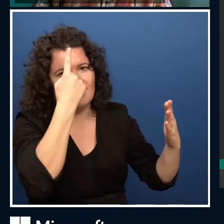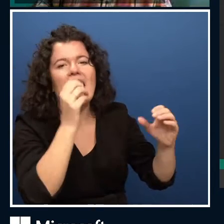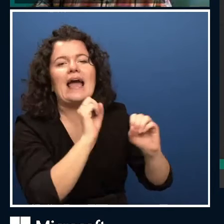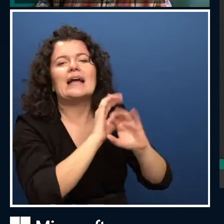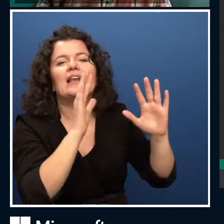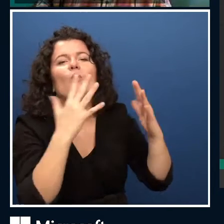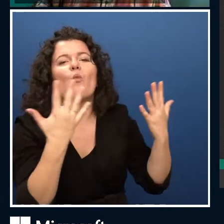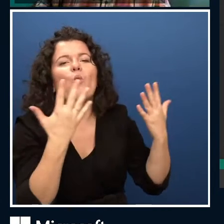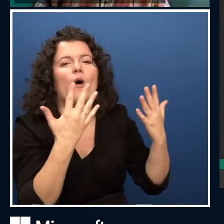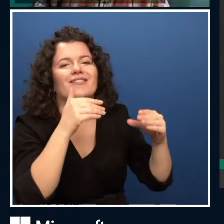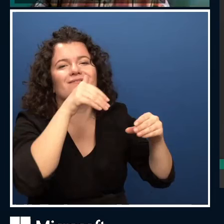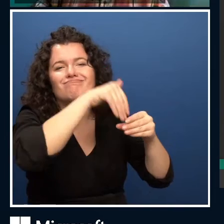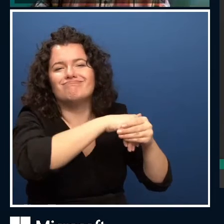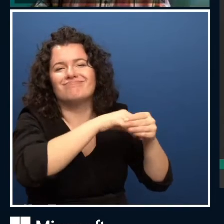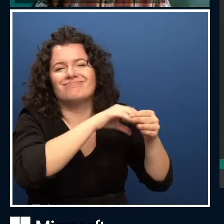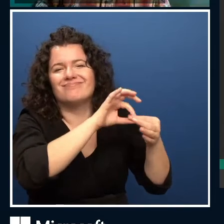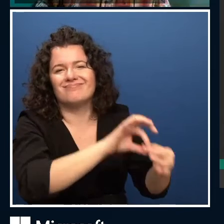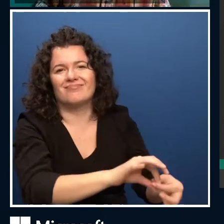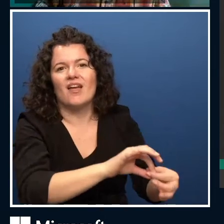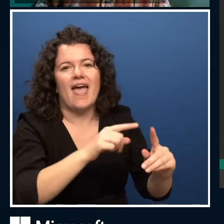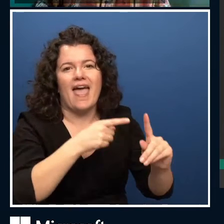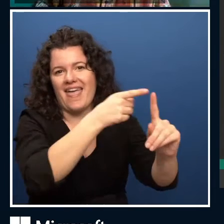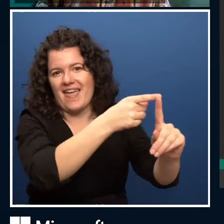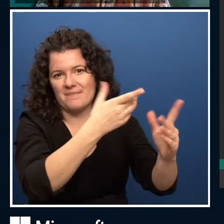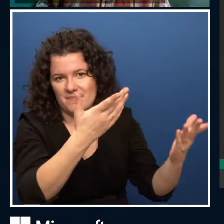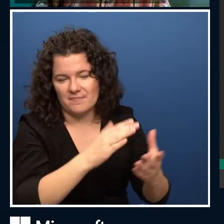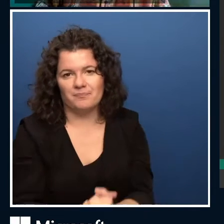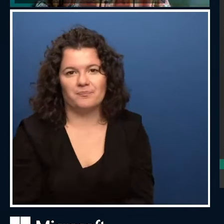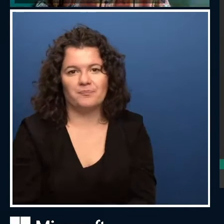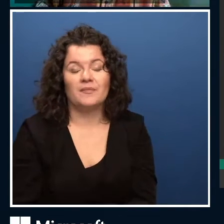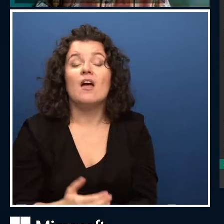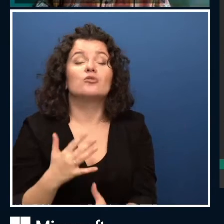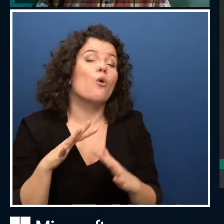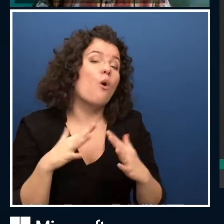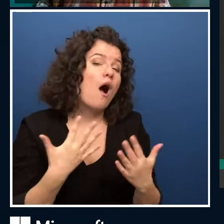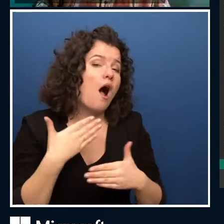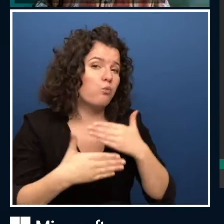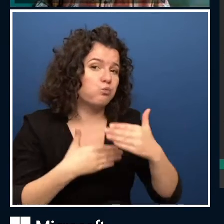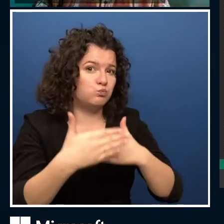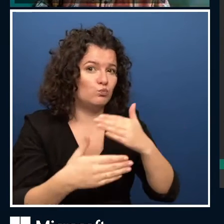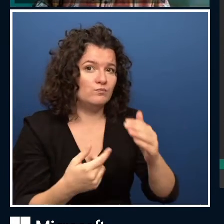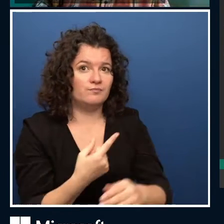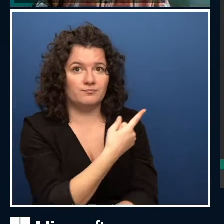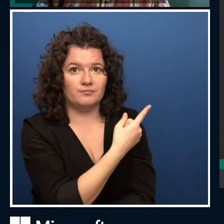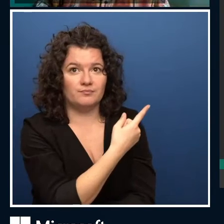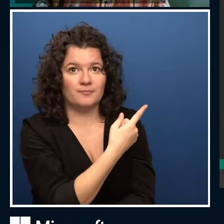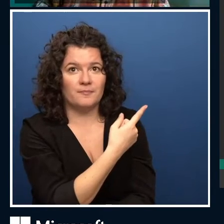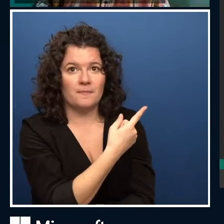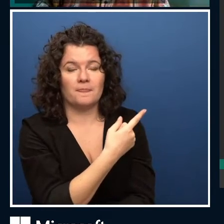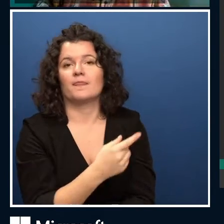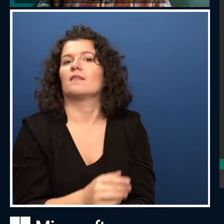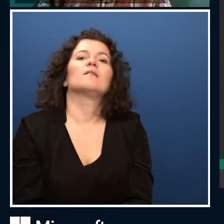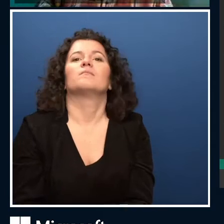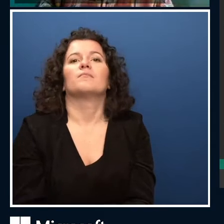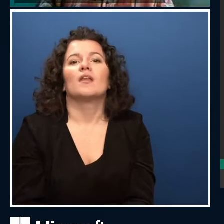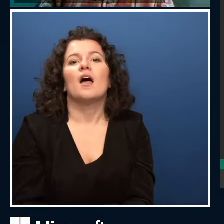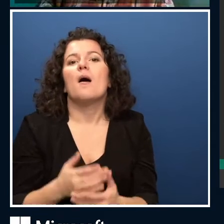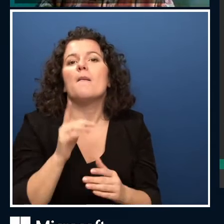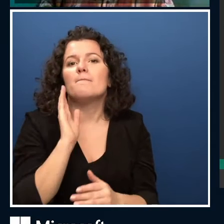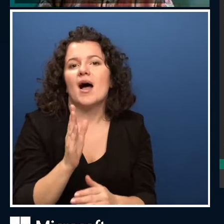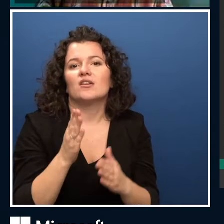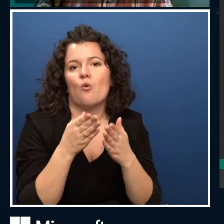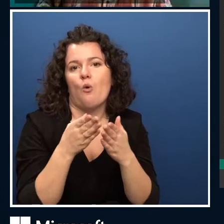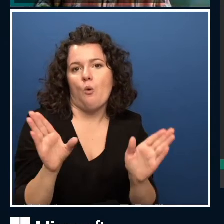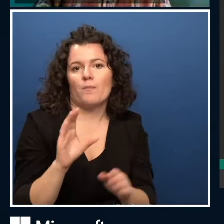through different parts. First of all, it installs some of the libraries, like in particular, we need OpenCV for image manipulation.